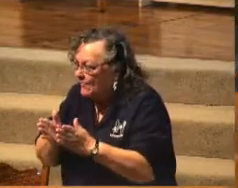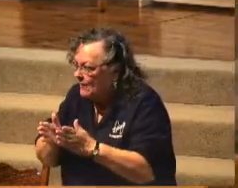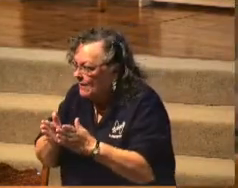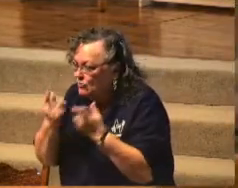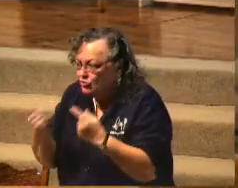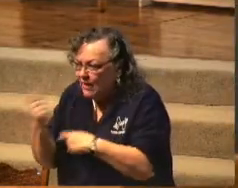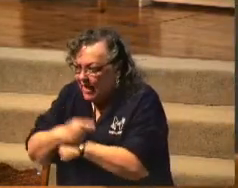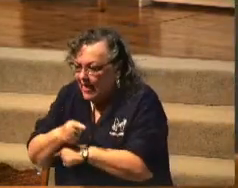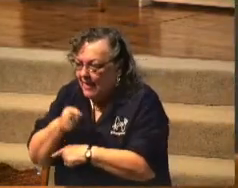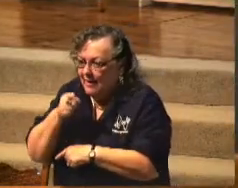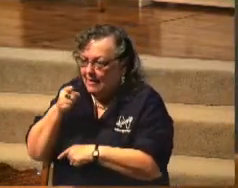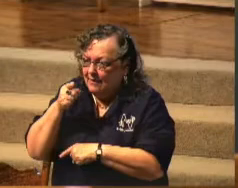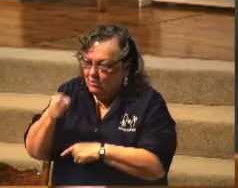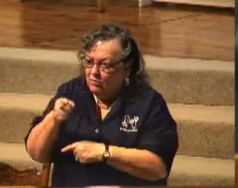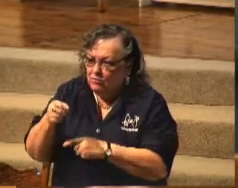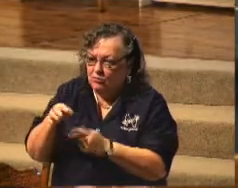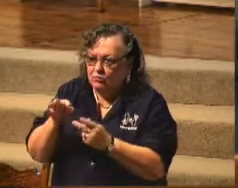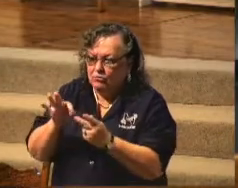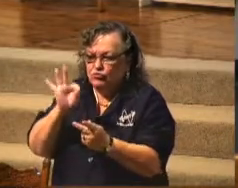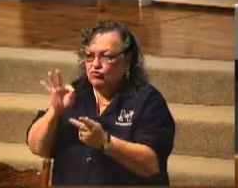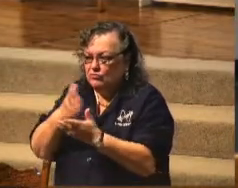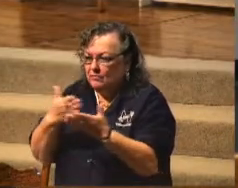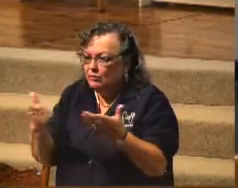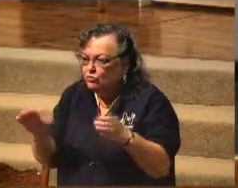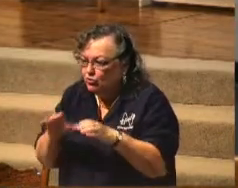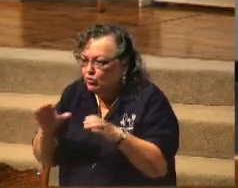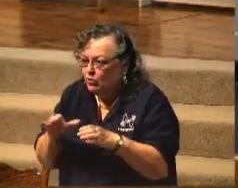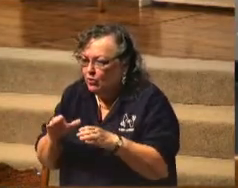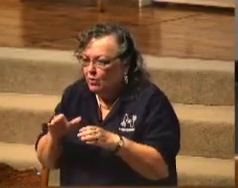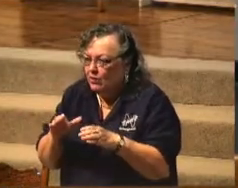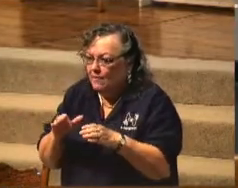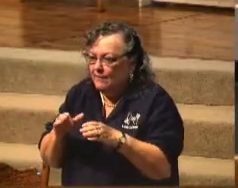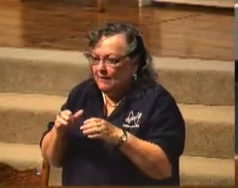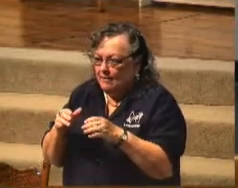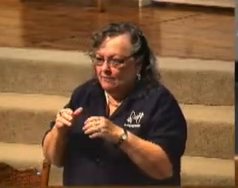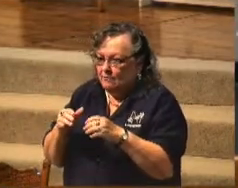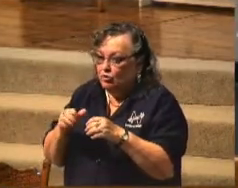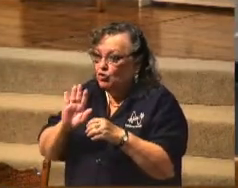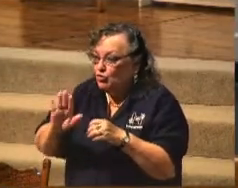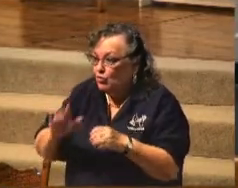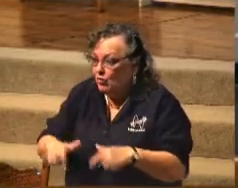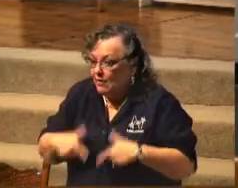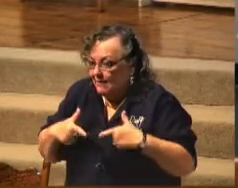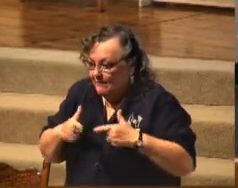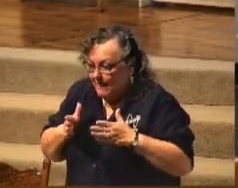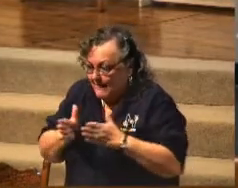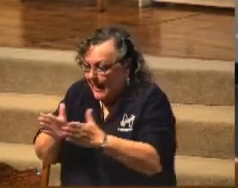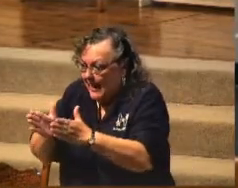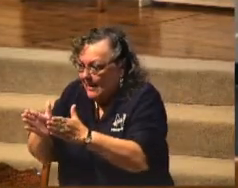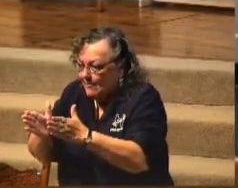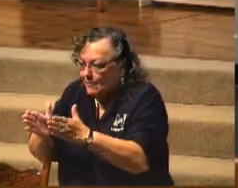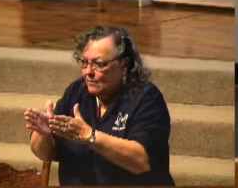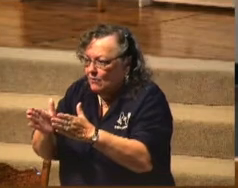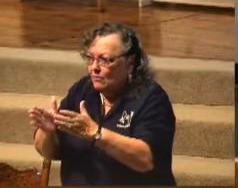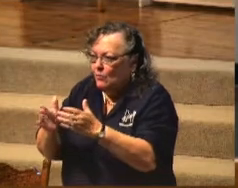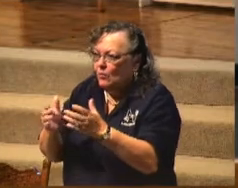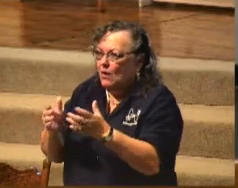path that will bring glory to Jesus Christ and bring great praise to his name.